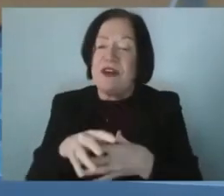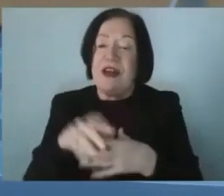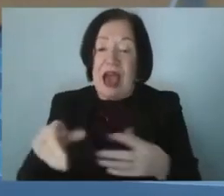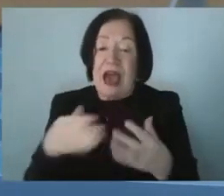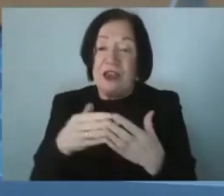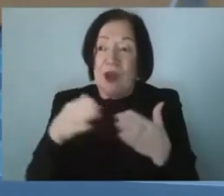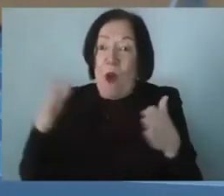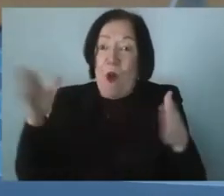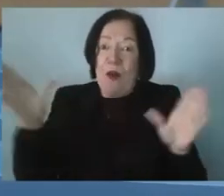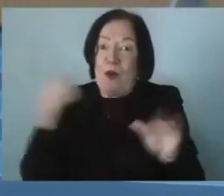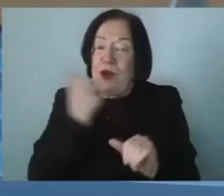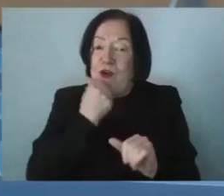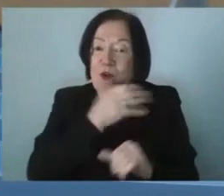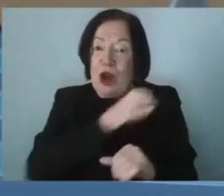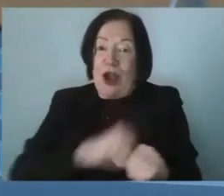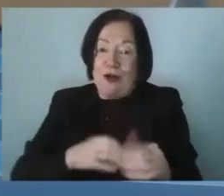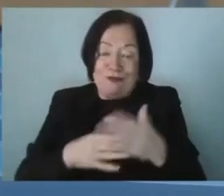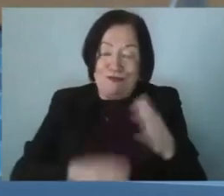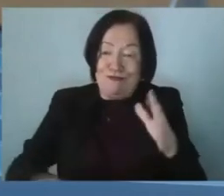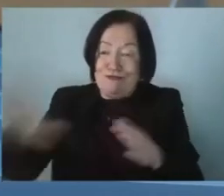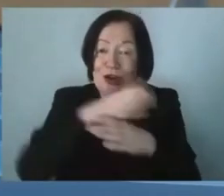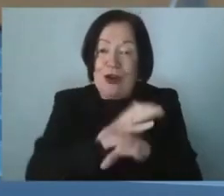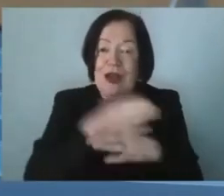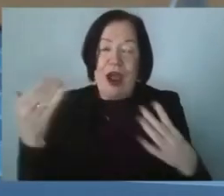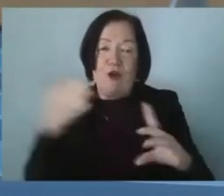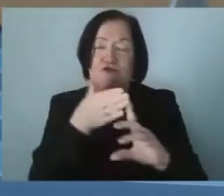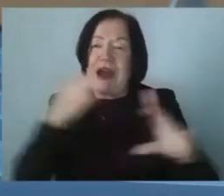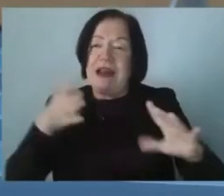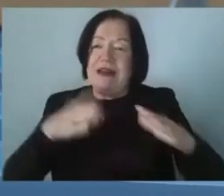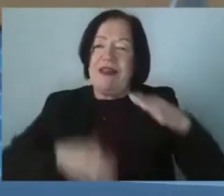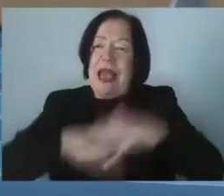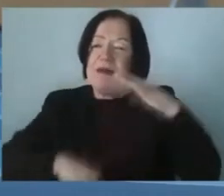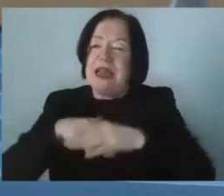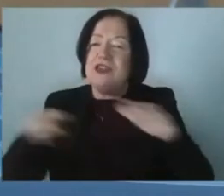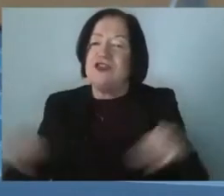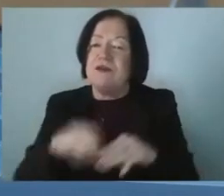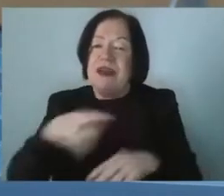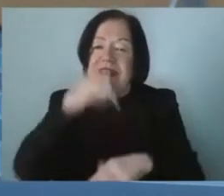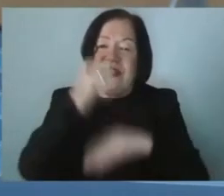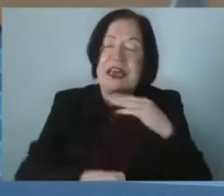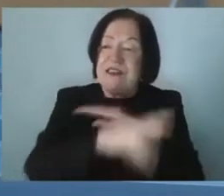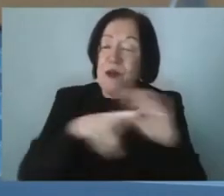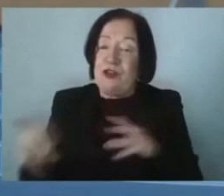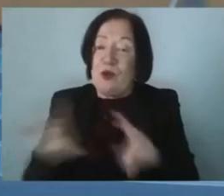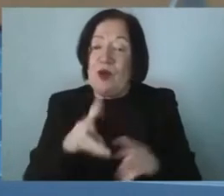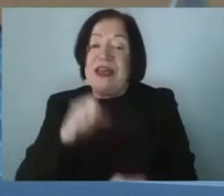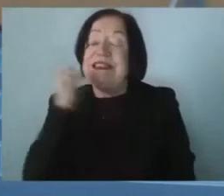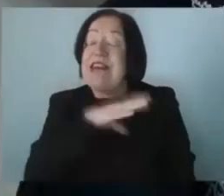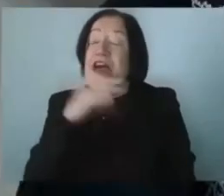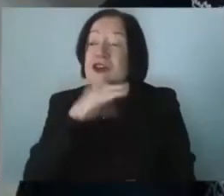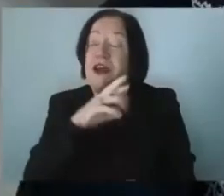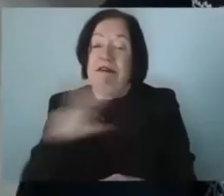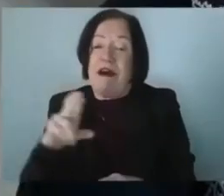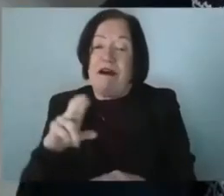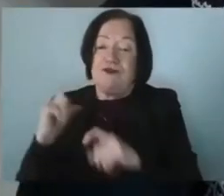a number of clubs across the country who've kind of recognized the limitations for people about the days of the week that they work saturdays aren't traditionally